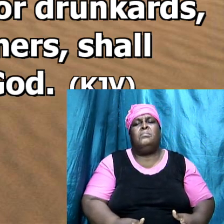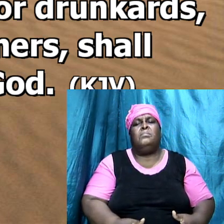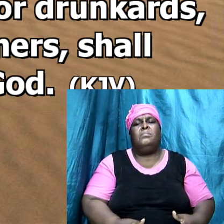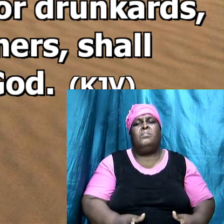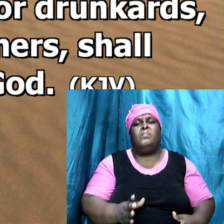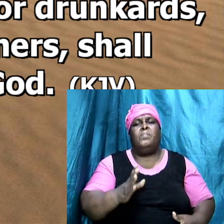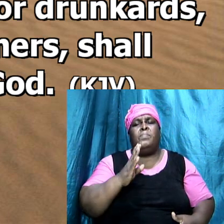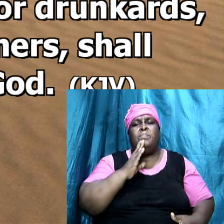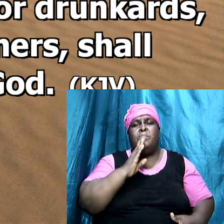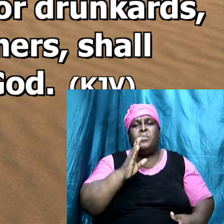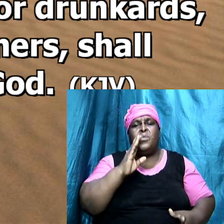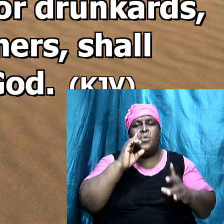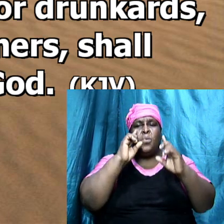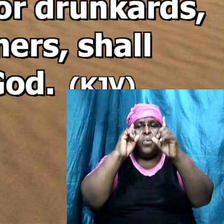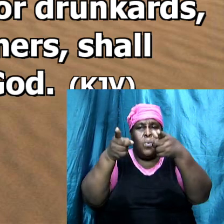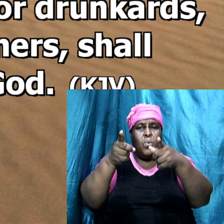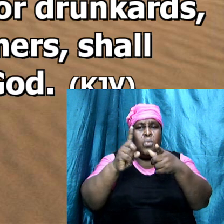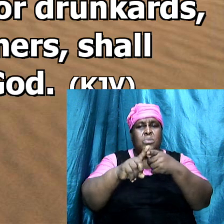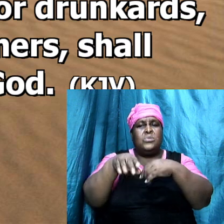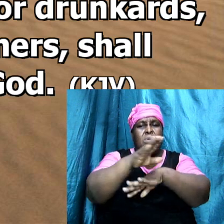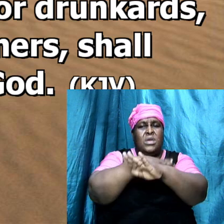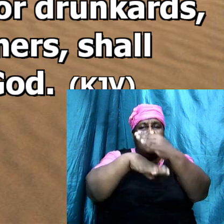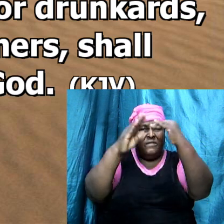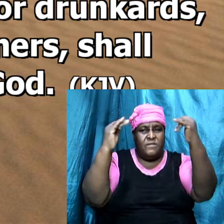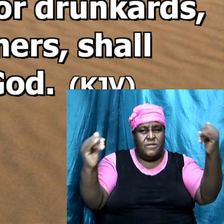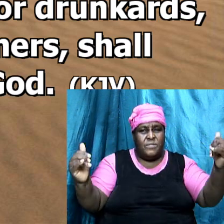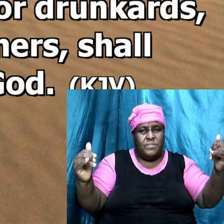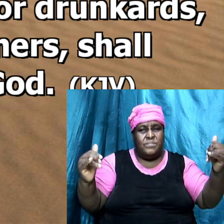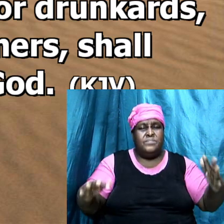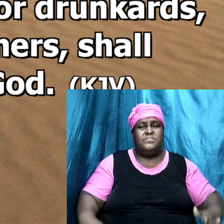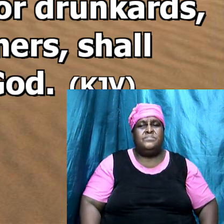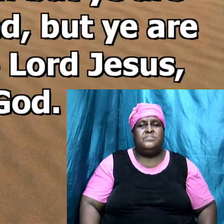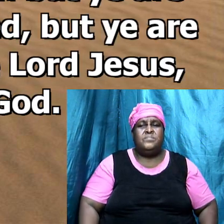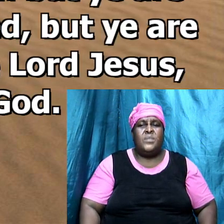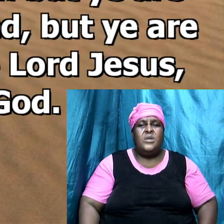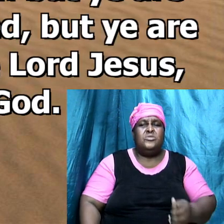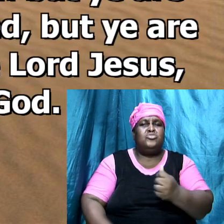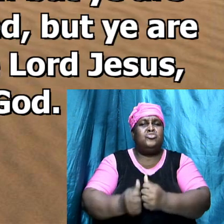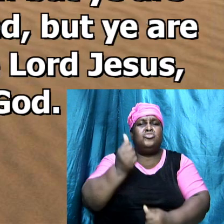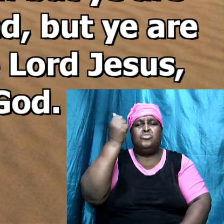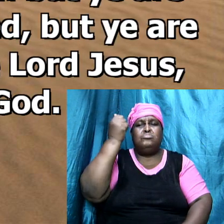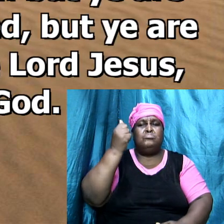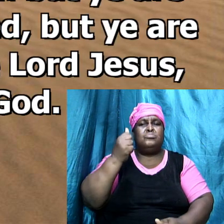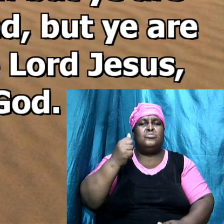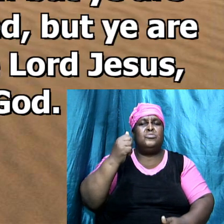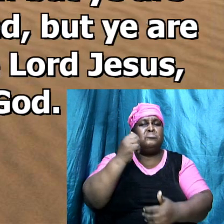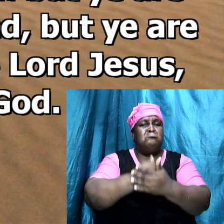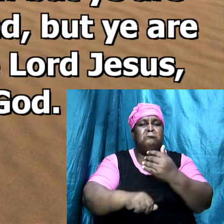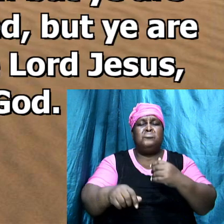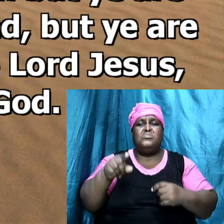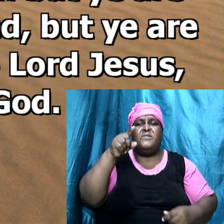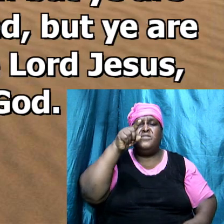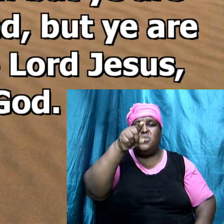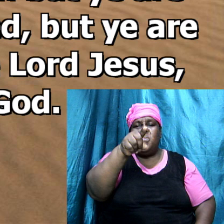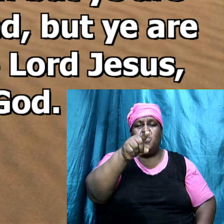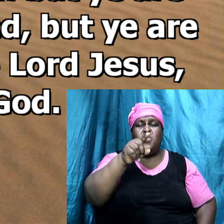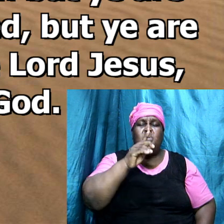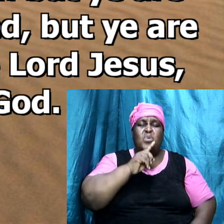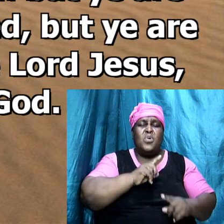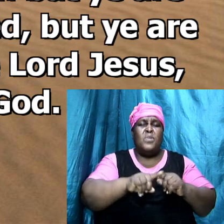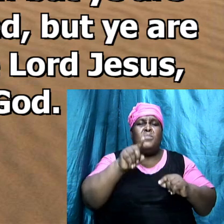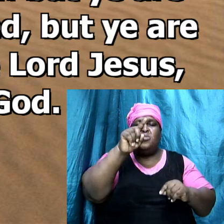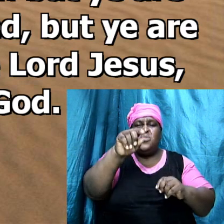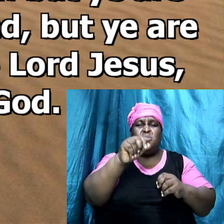shall inherit the kingdom, of God. And such were some of you, but ye are